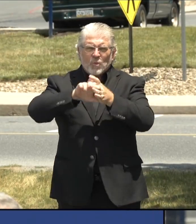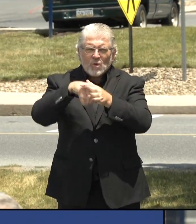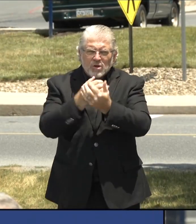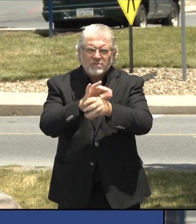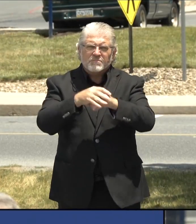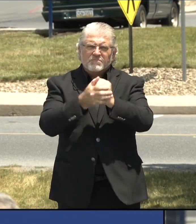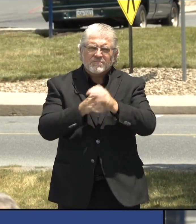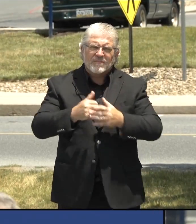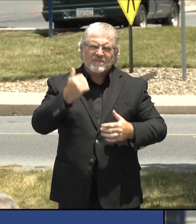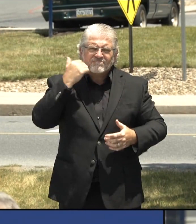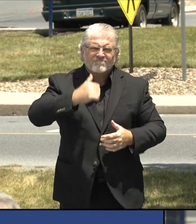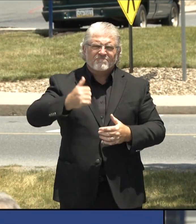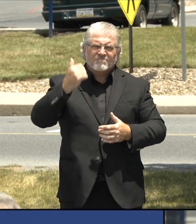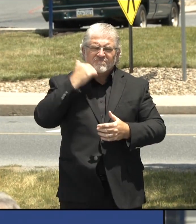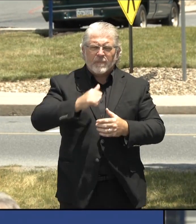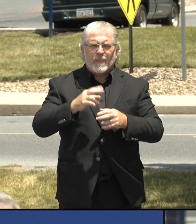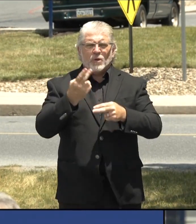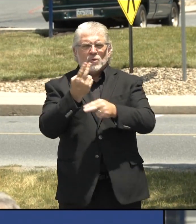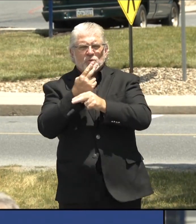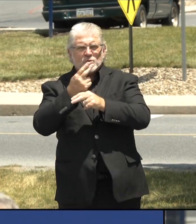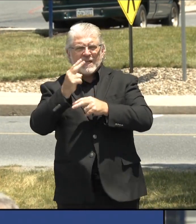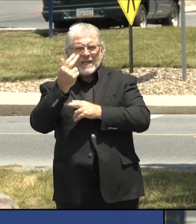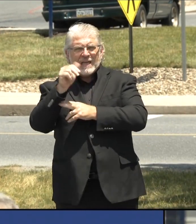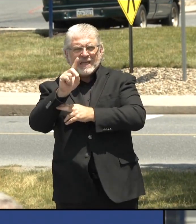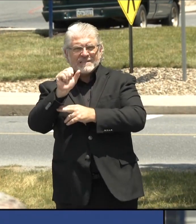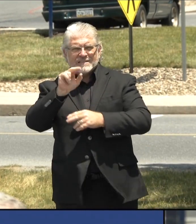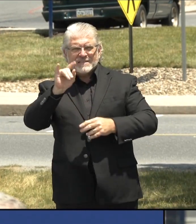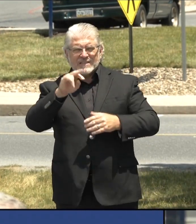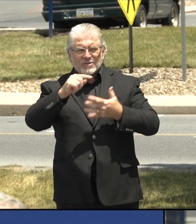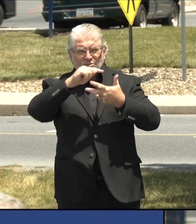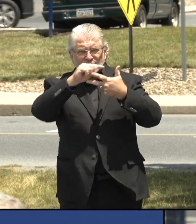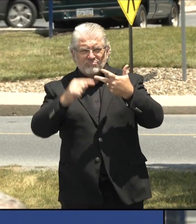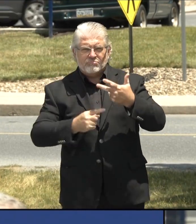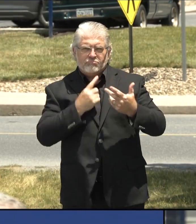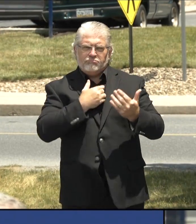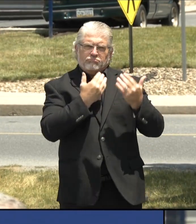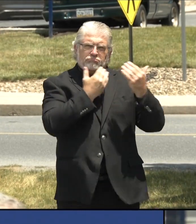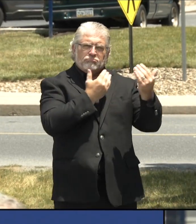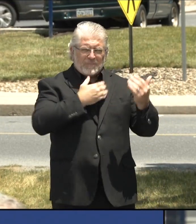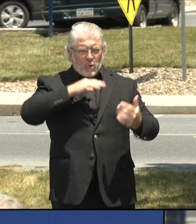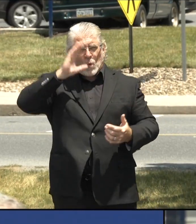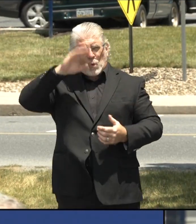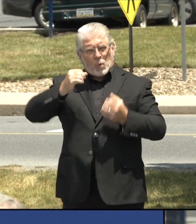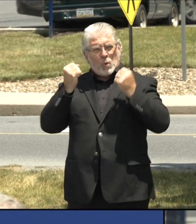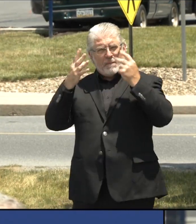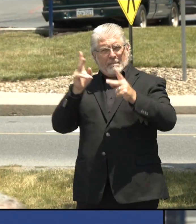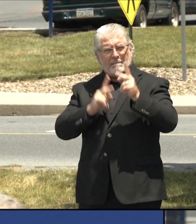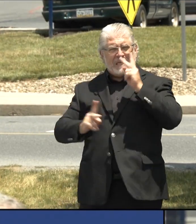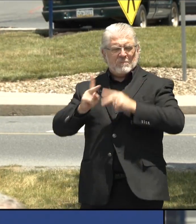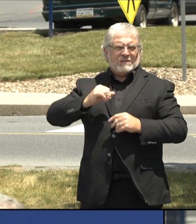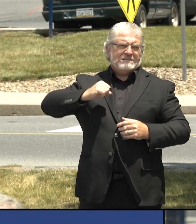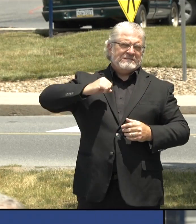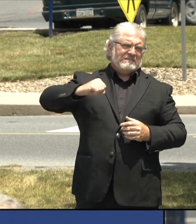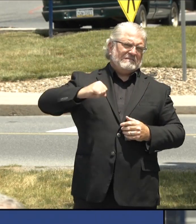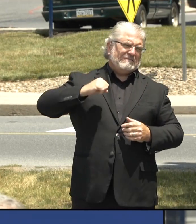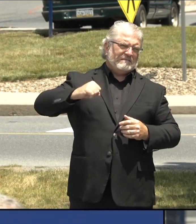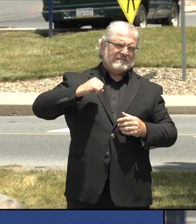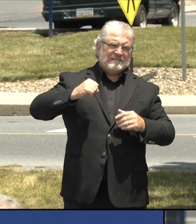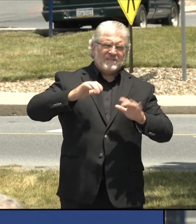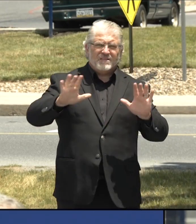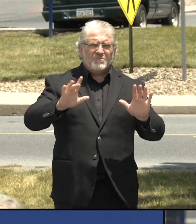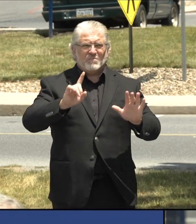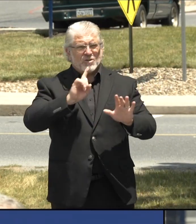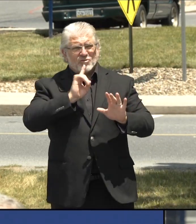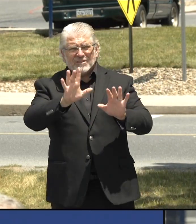Those are all really, really simple things, and they're things that I know there's a lot of pushback about, but in our situation, simple things are things that are